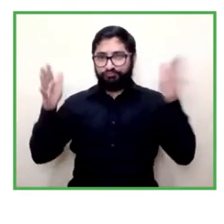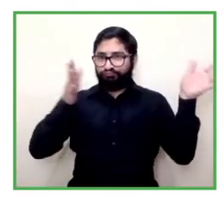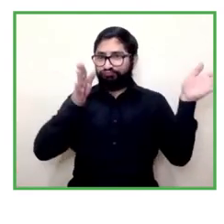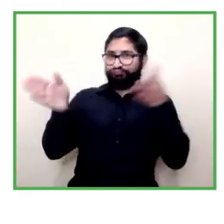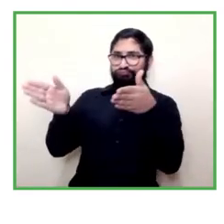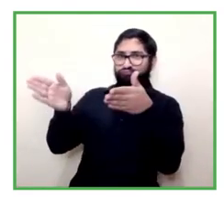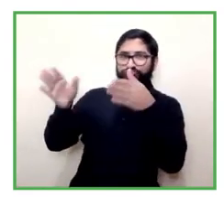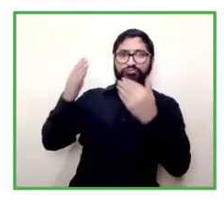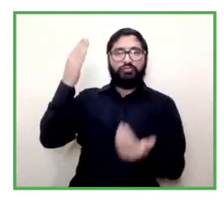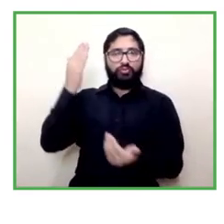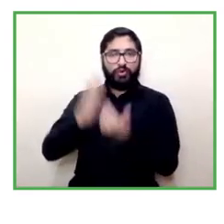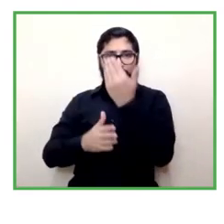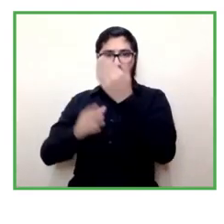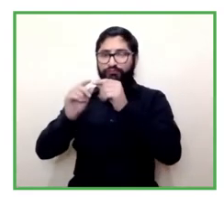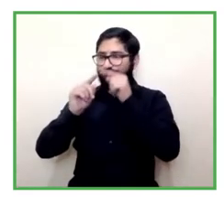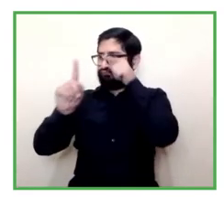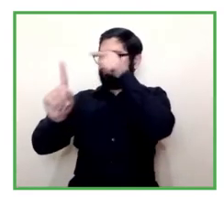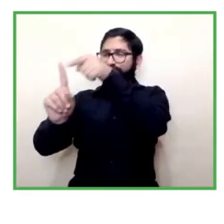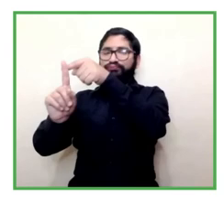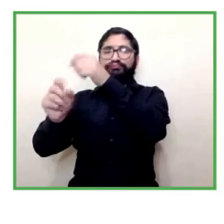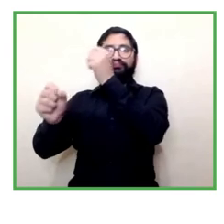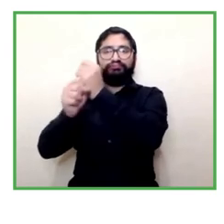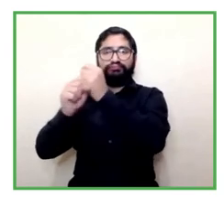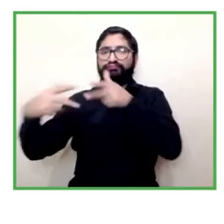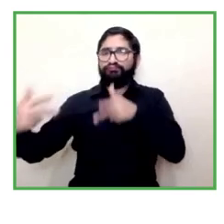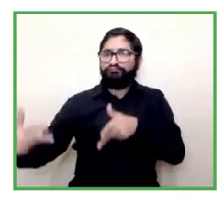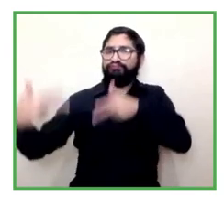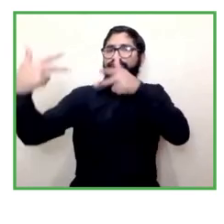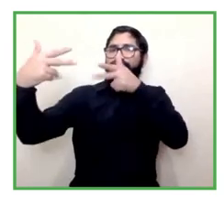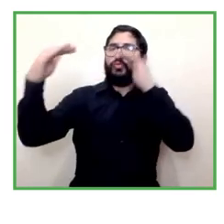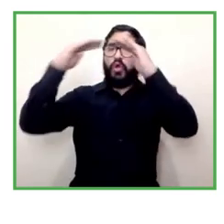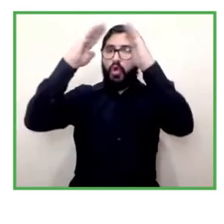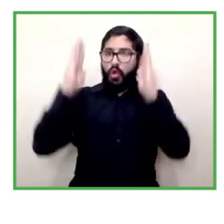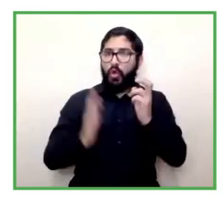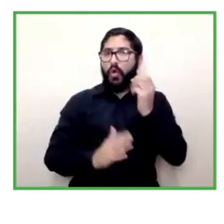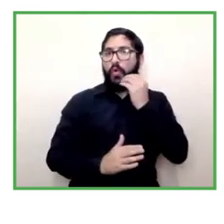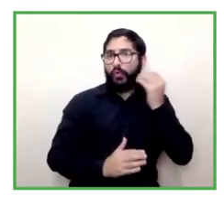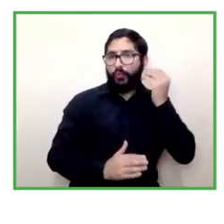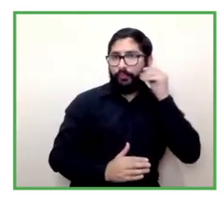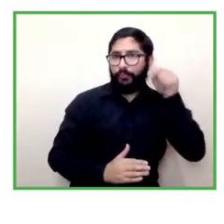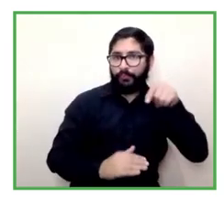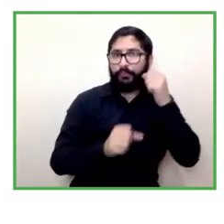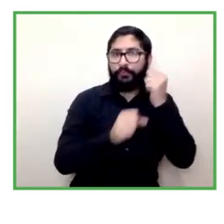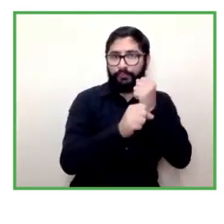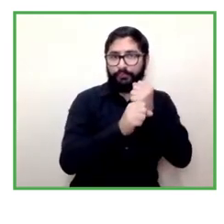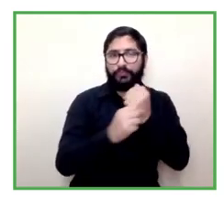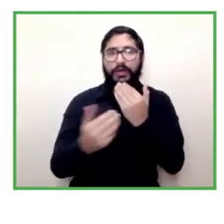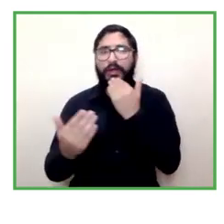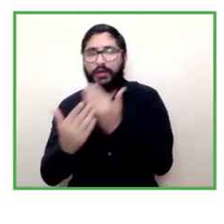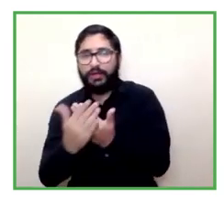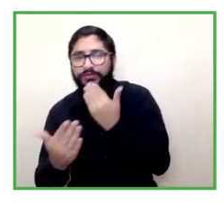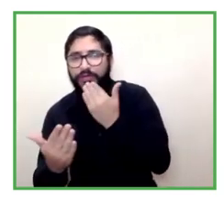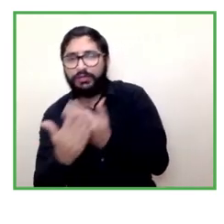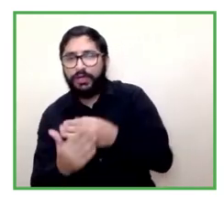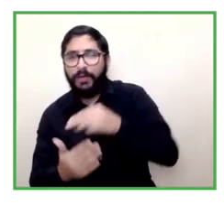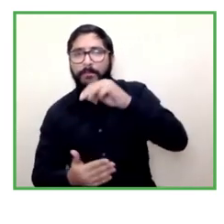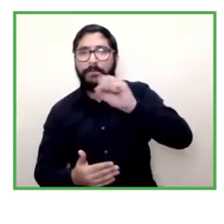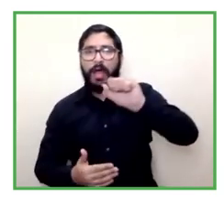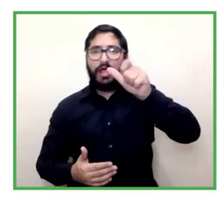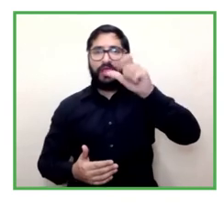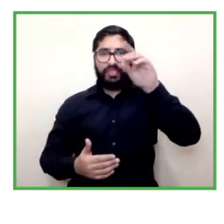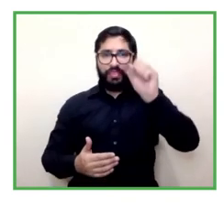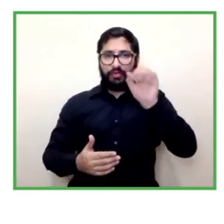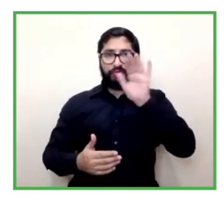teleworking and working working from home thank you